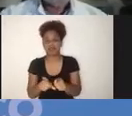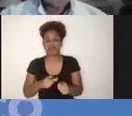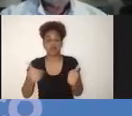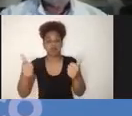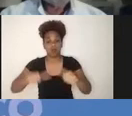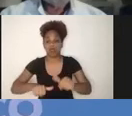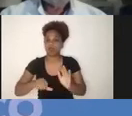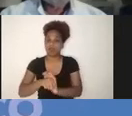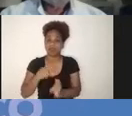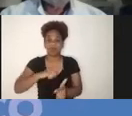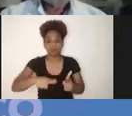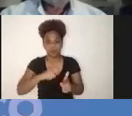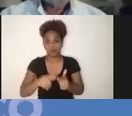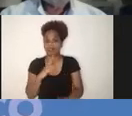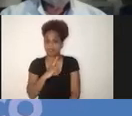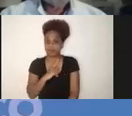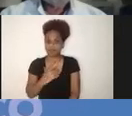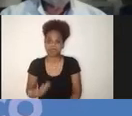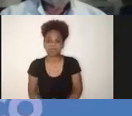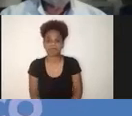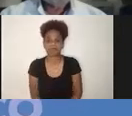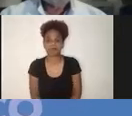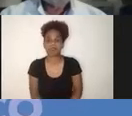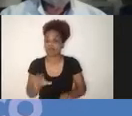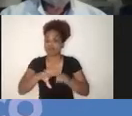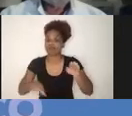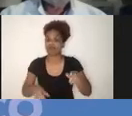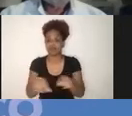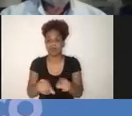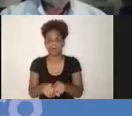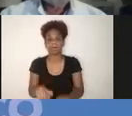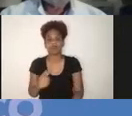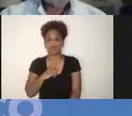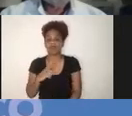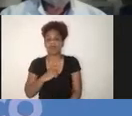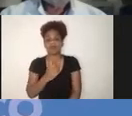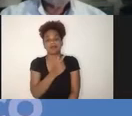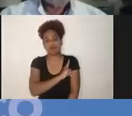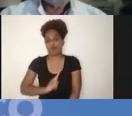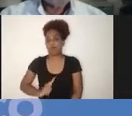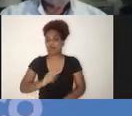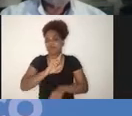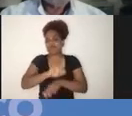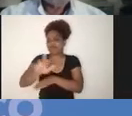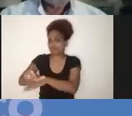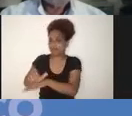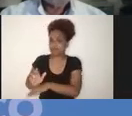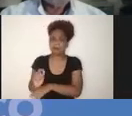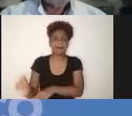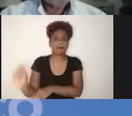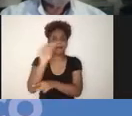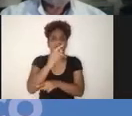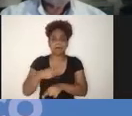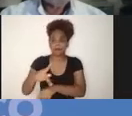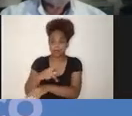Although governments around the globe reacted so quickly, so innovatively to ensure learning continuity and disruption